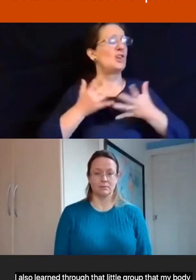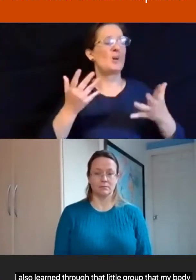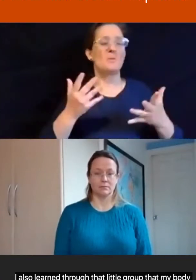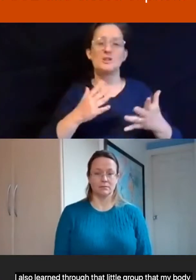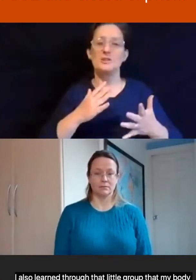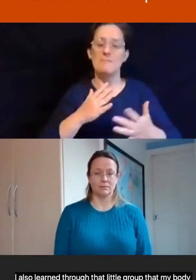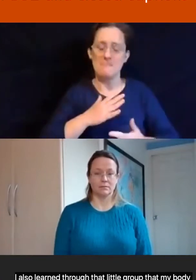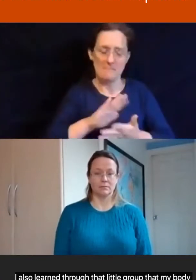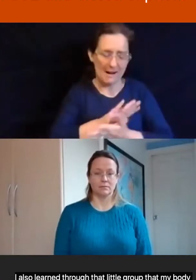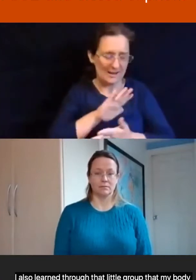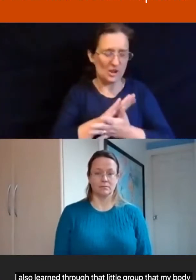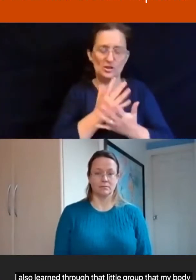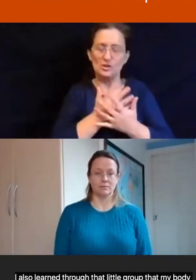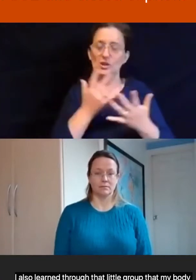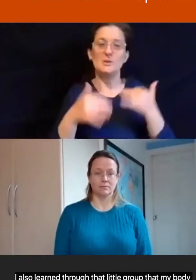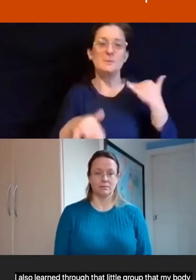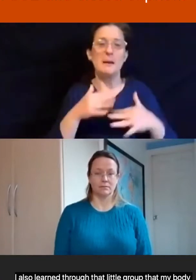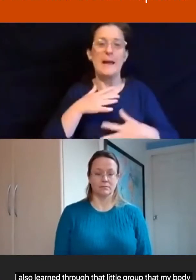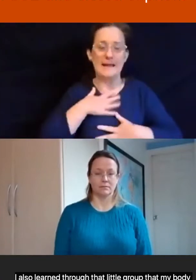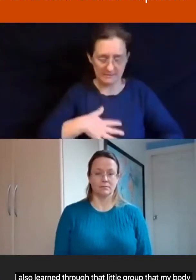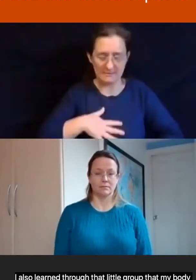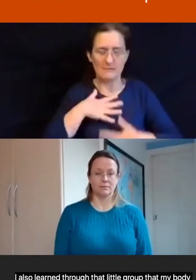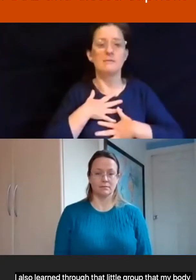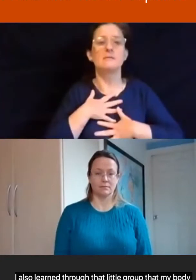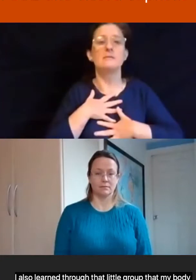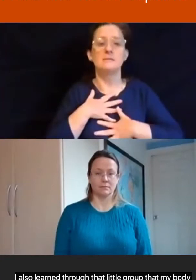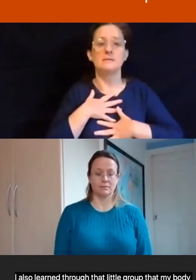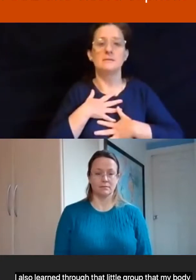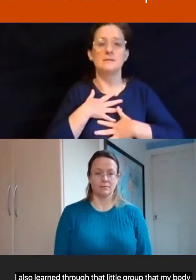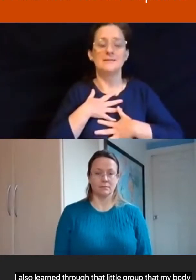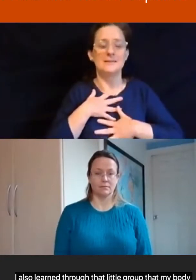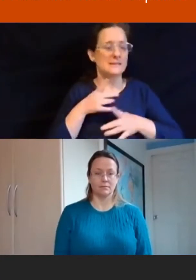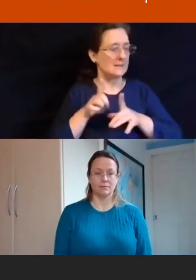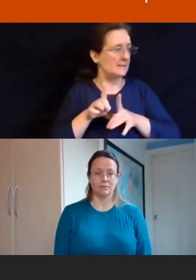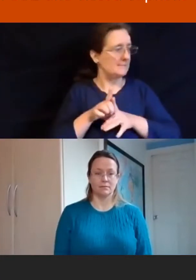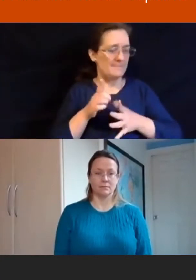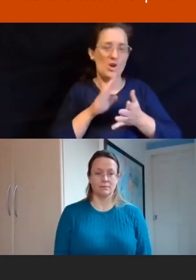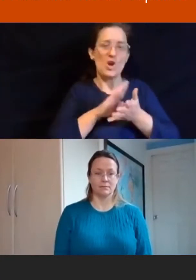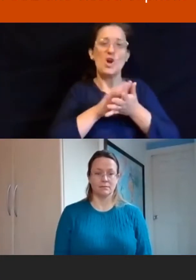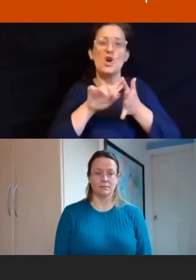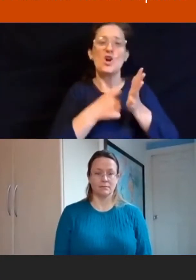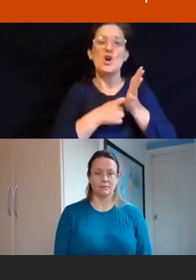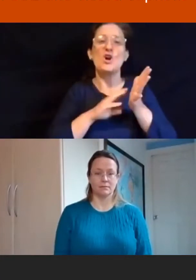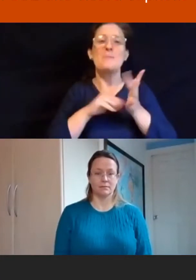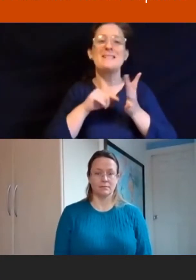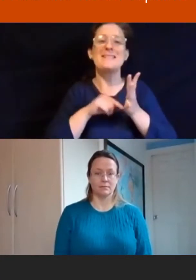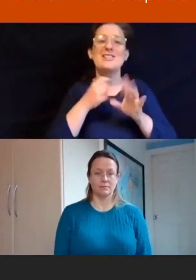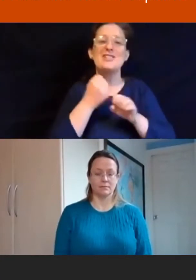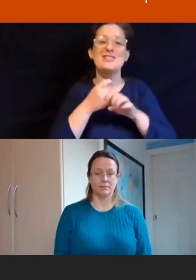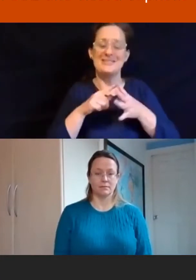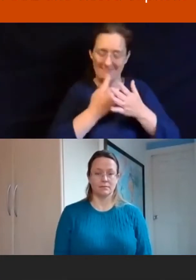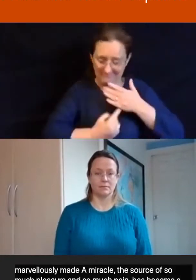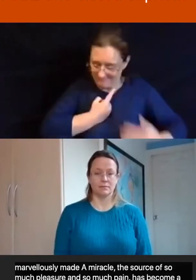much pain, has become a hermitage when embraced as a place where I